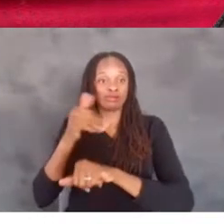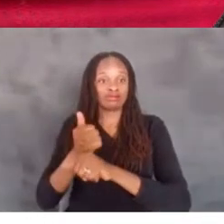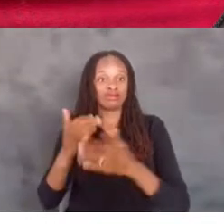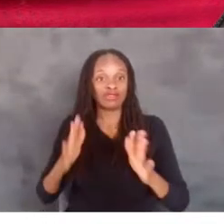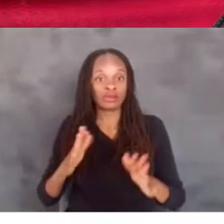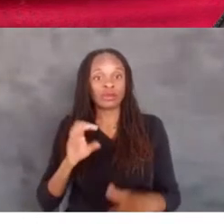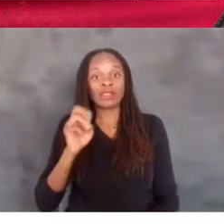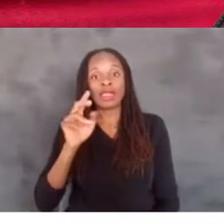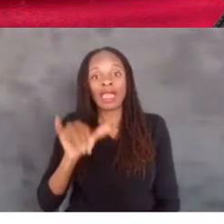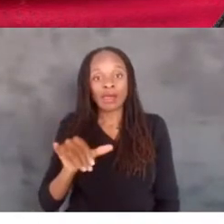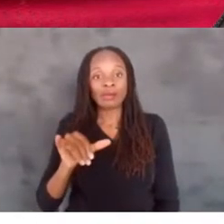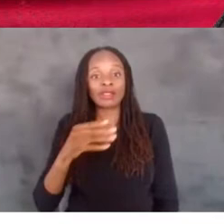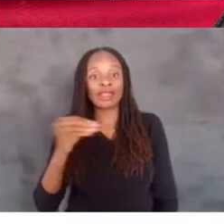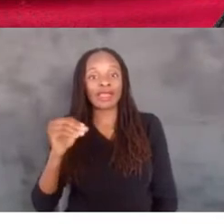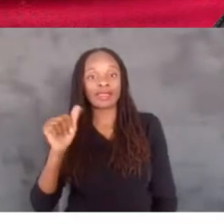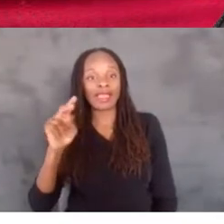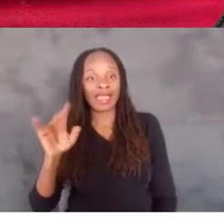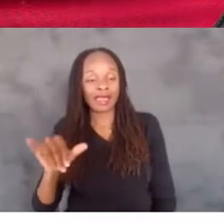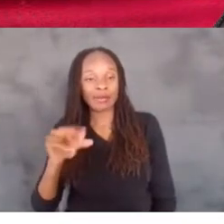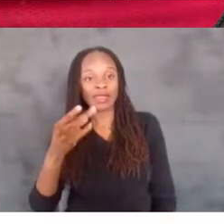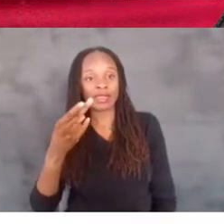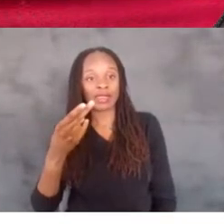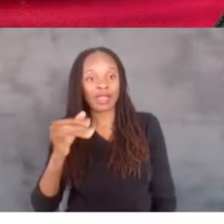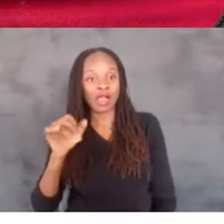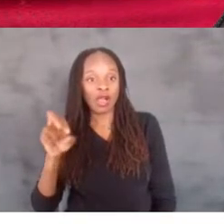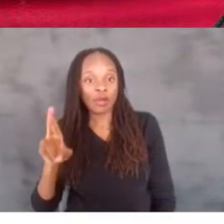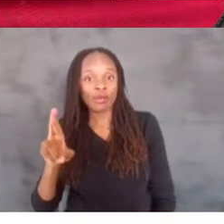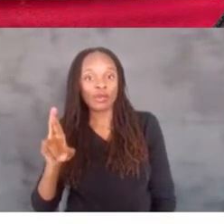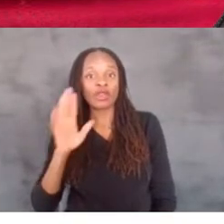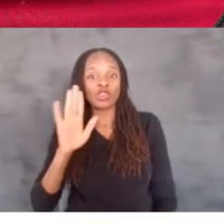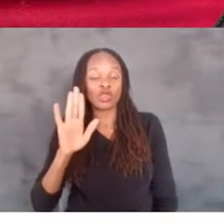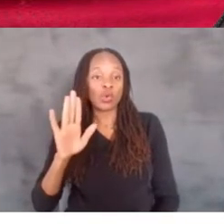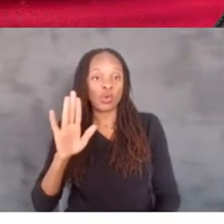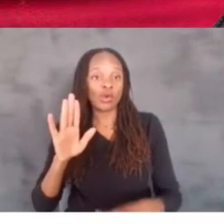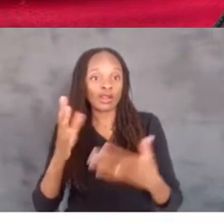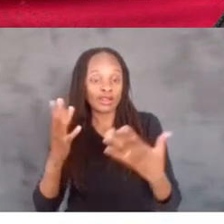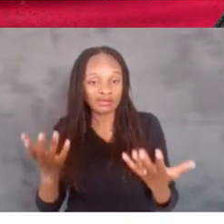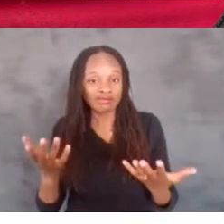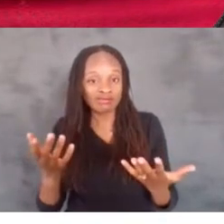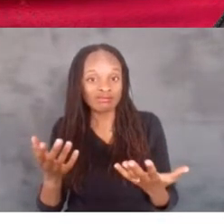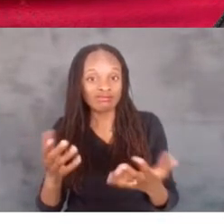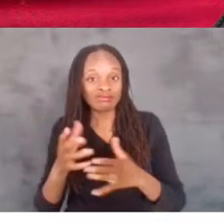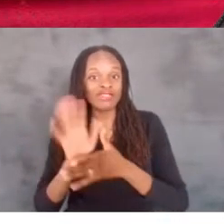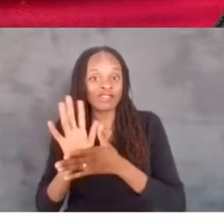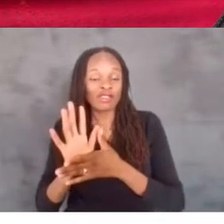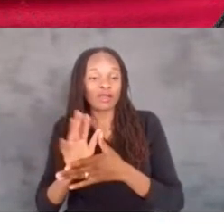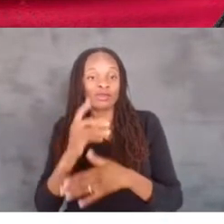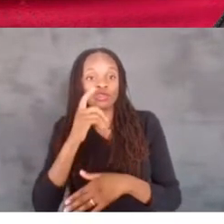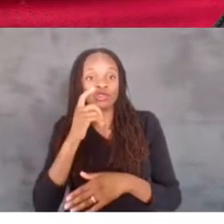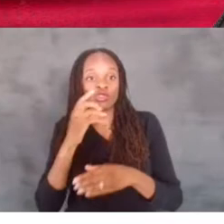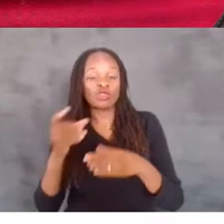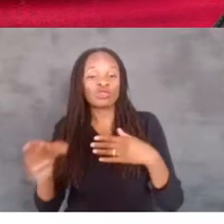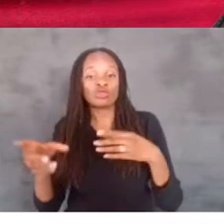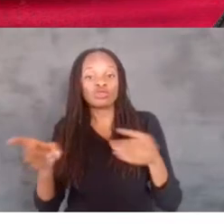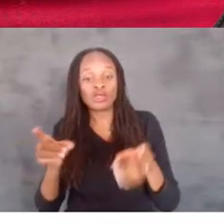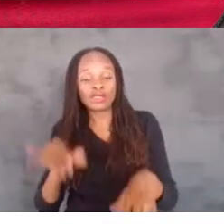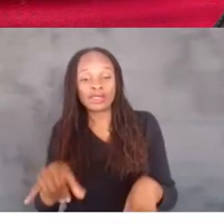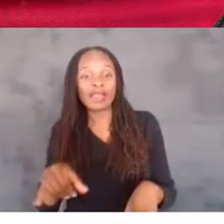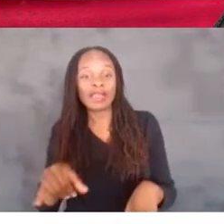Hopper and Amy Hopper, your film was, you know, directed by Harold Zwart, who's directed major motion pictures,